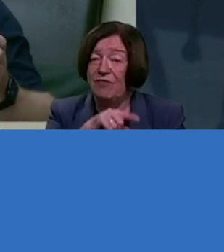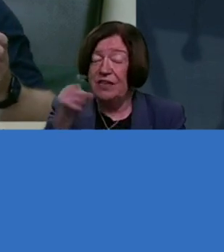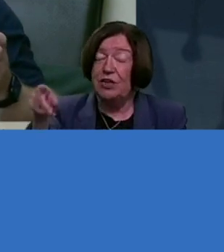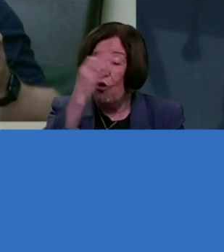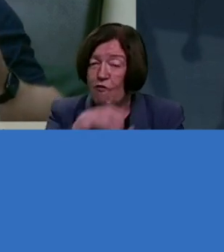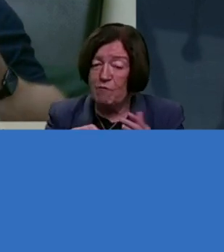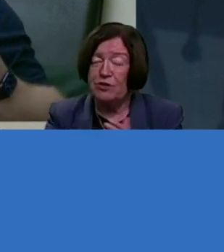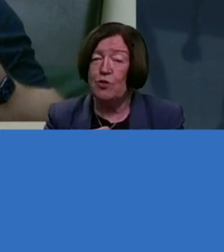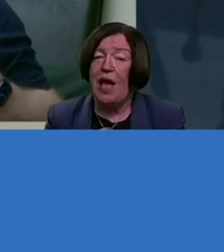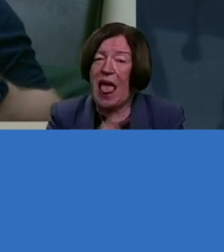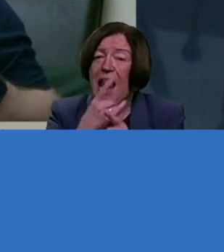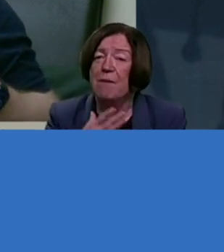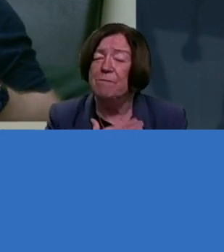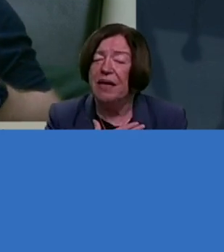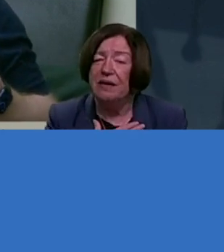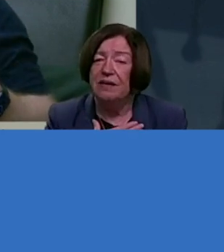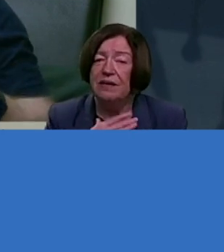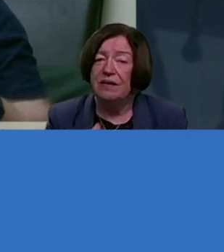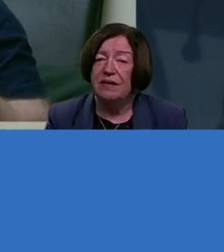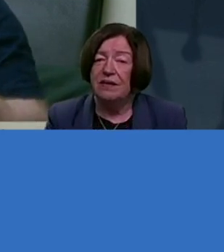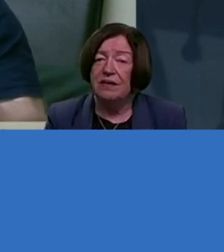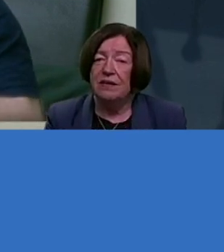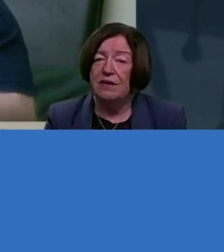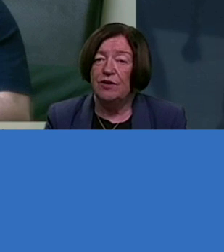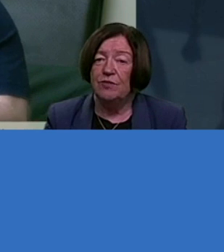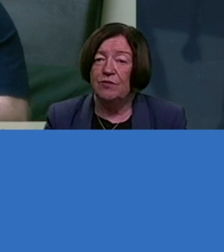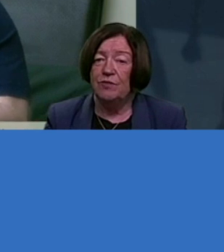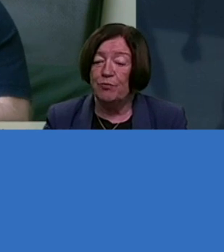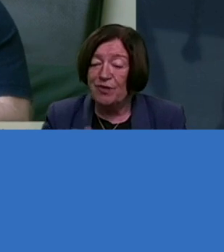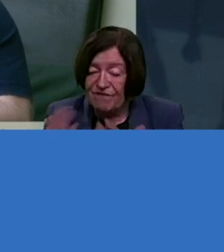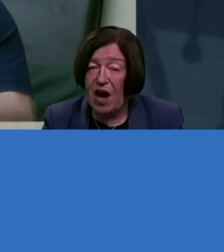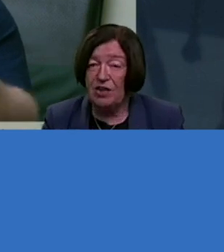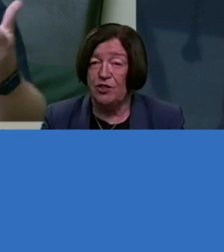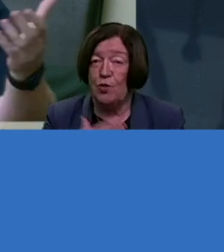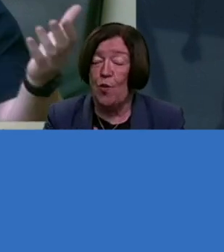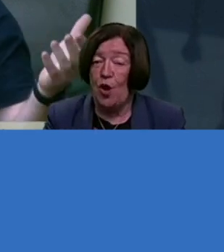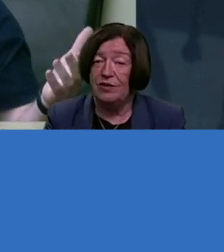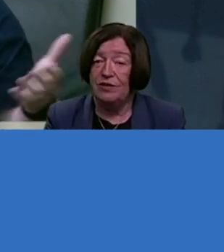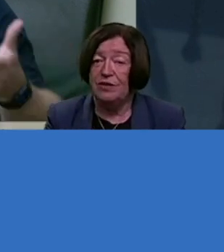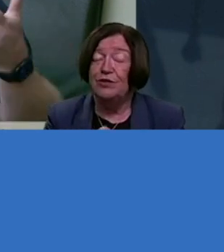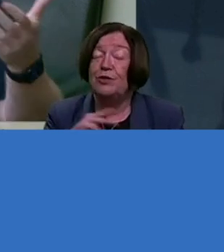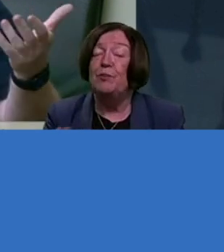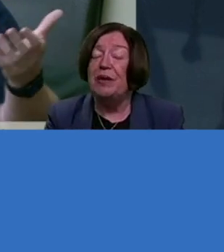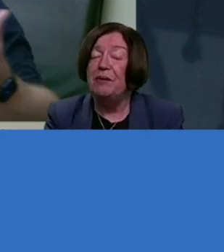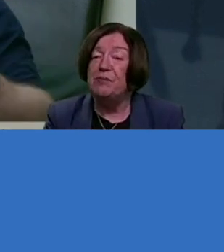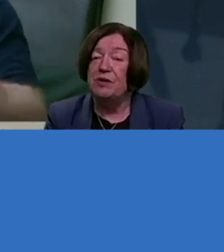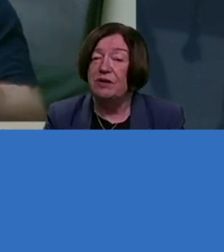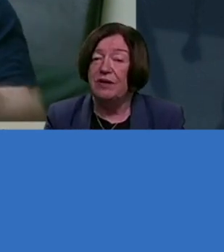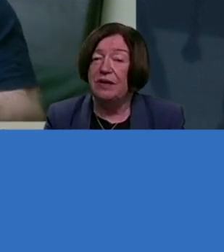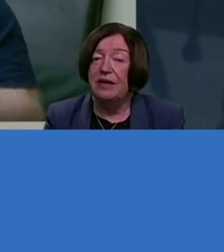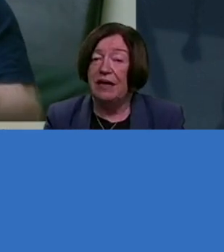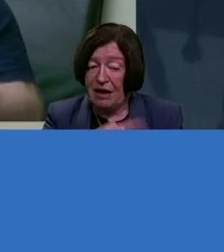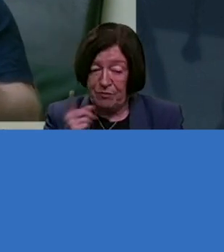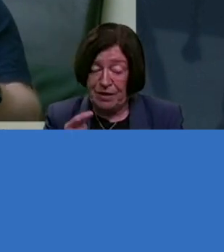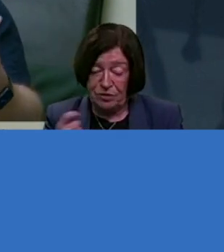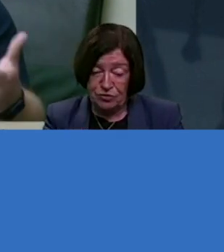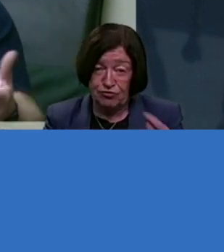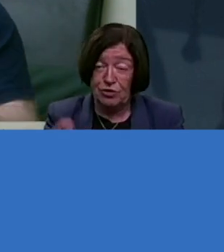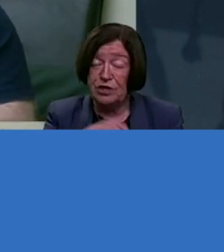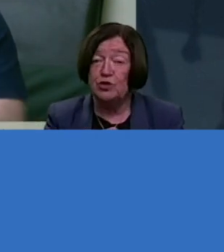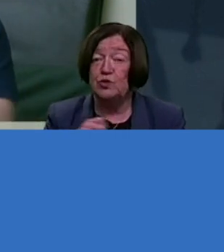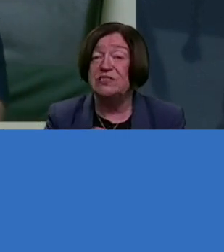to provide that work to people and country to be to